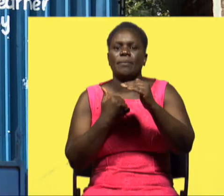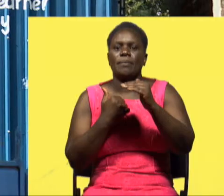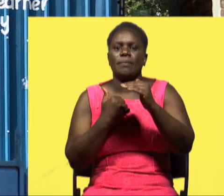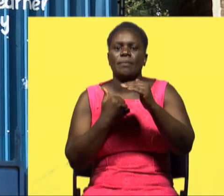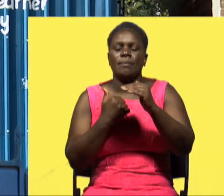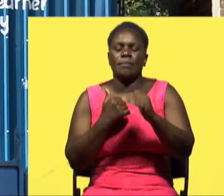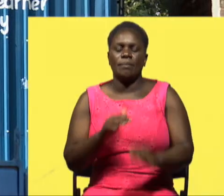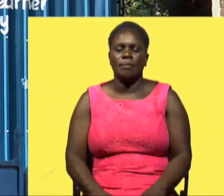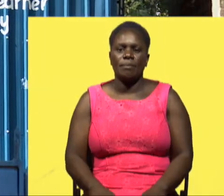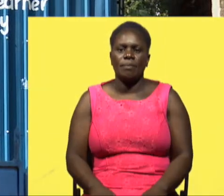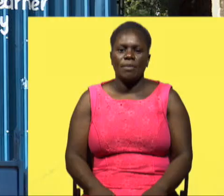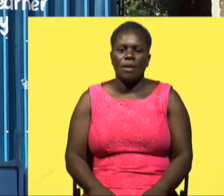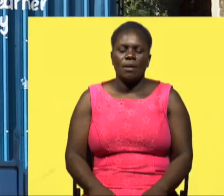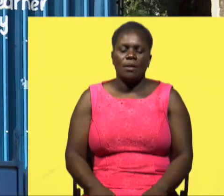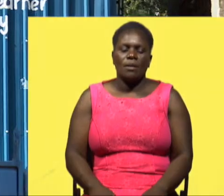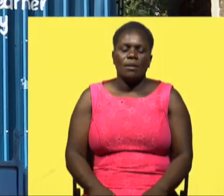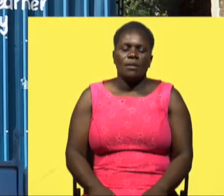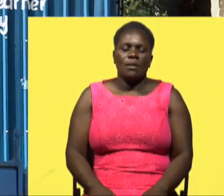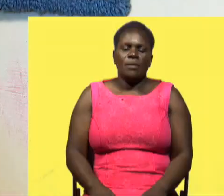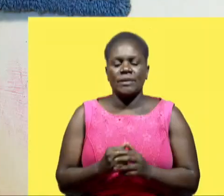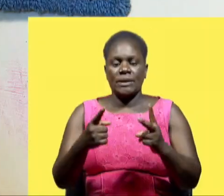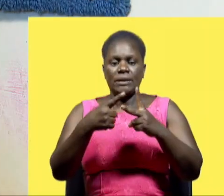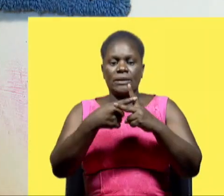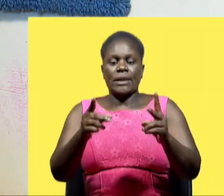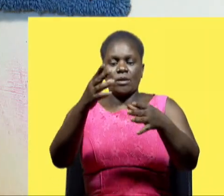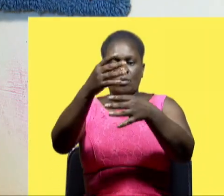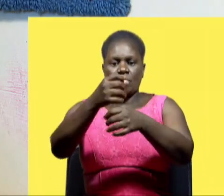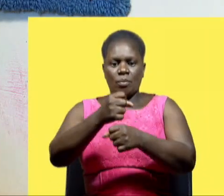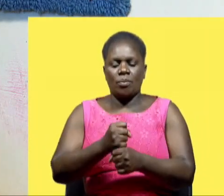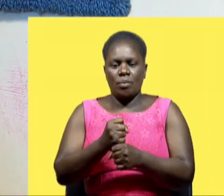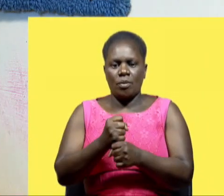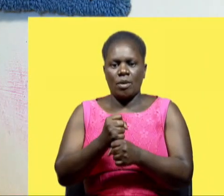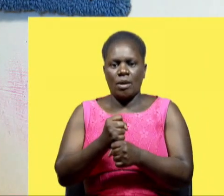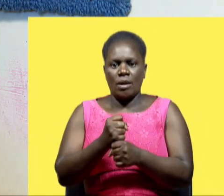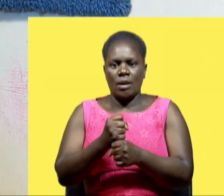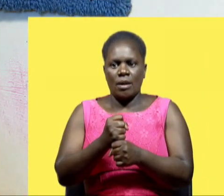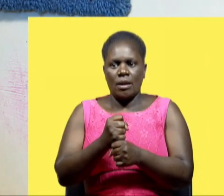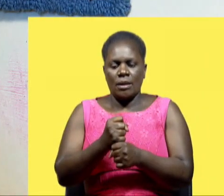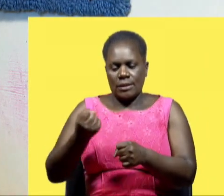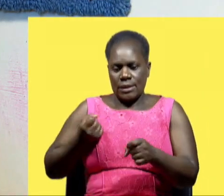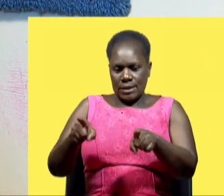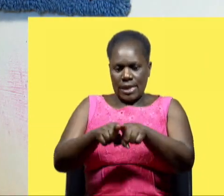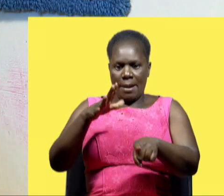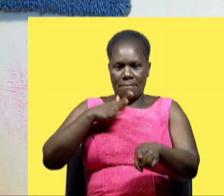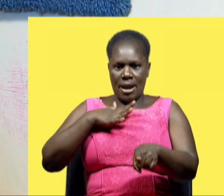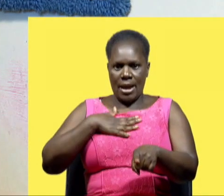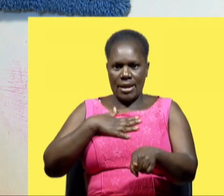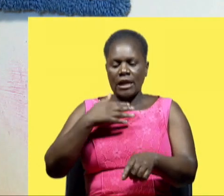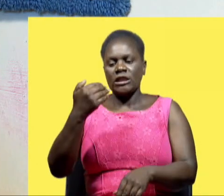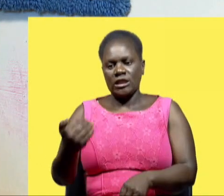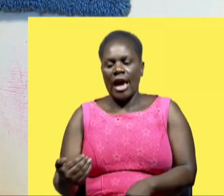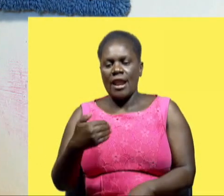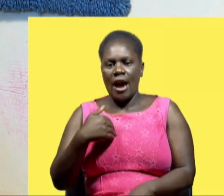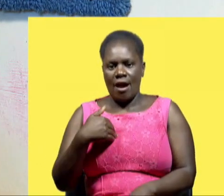we started this organization with my sister my twin sister who is